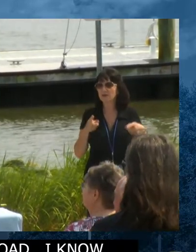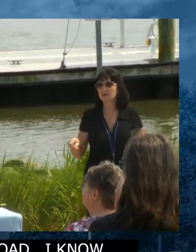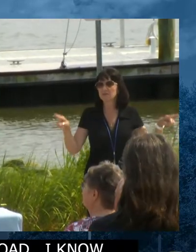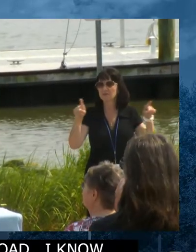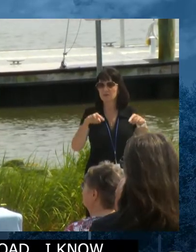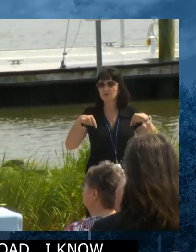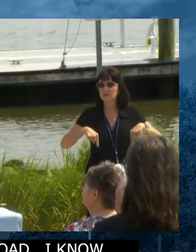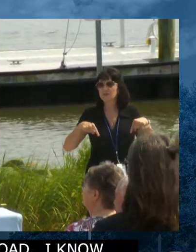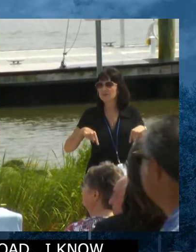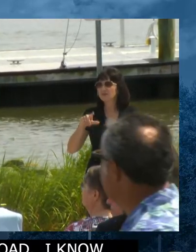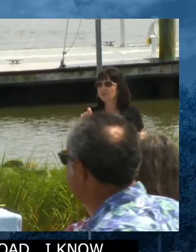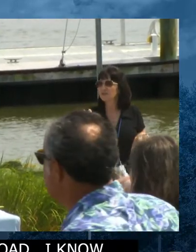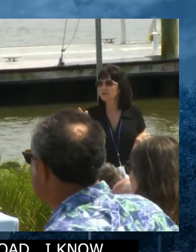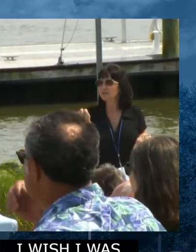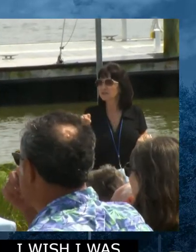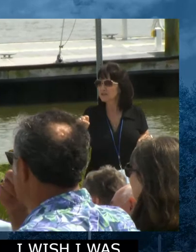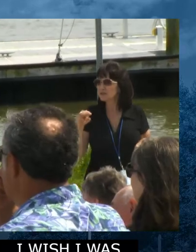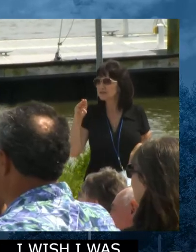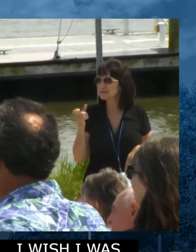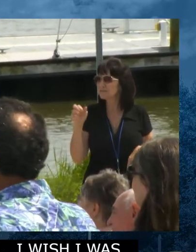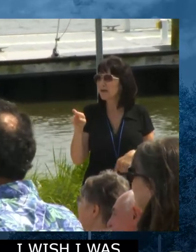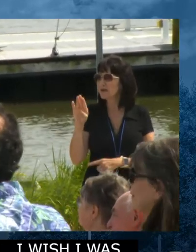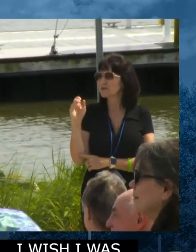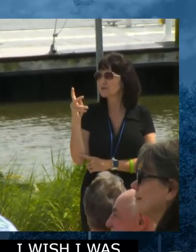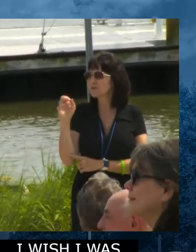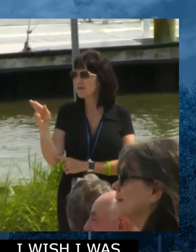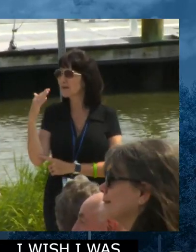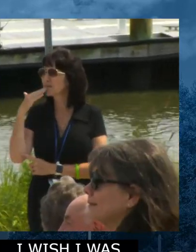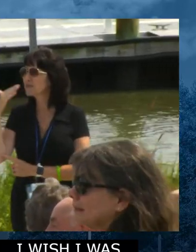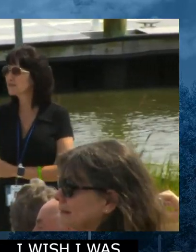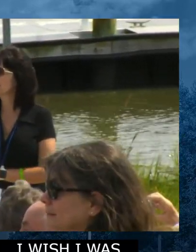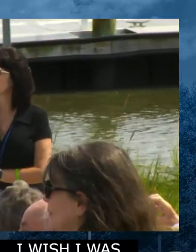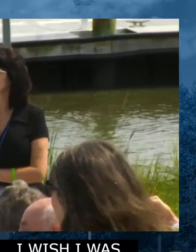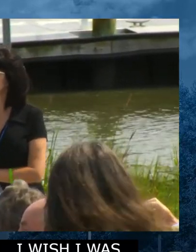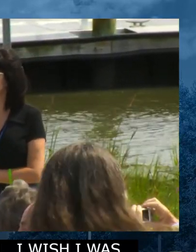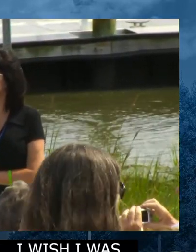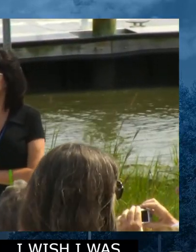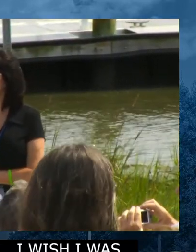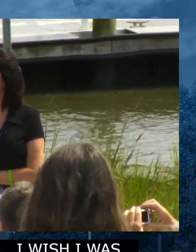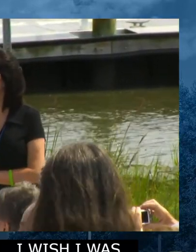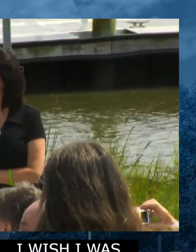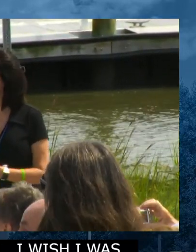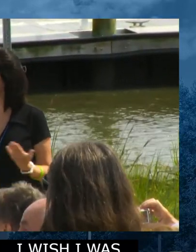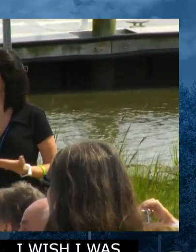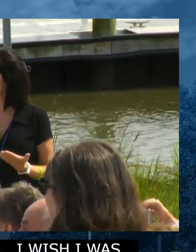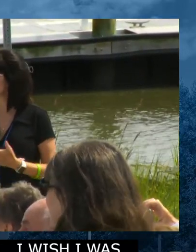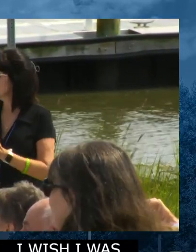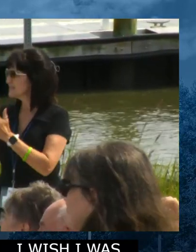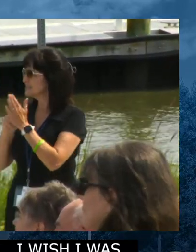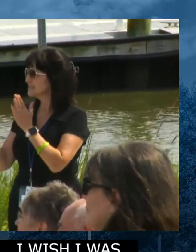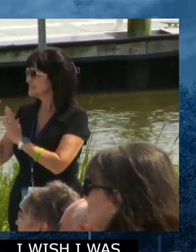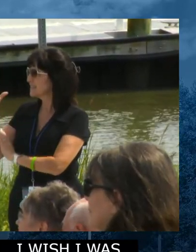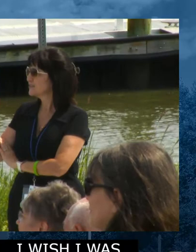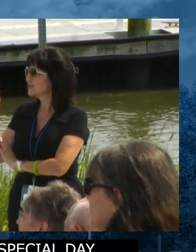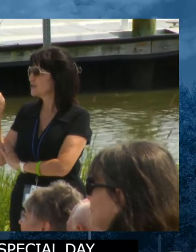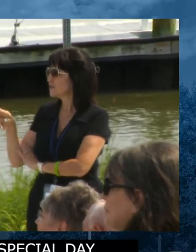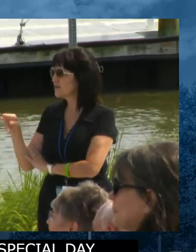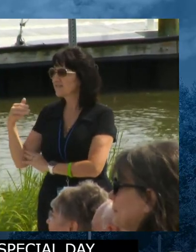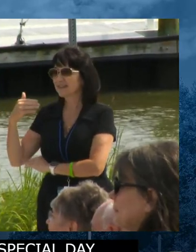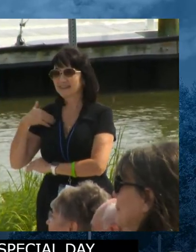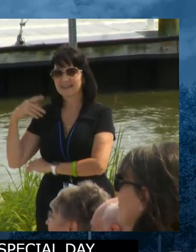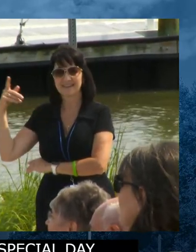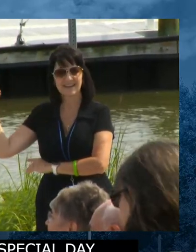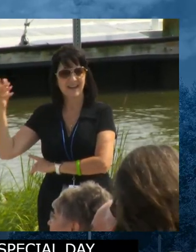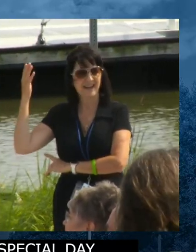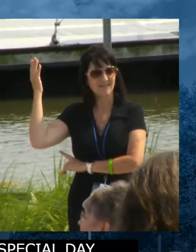The mayor is here. Mayor Becker, thank you for having us. Secretary Garvin here at your facility. We've got the Speaker of the House.